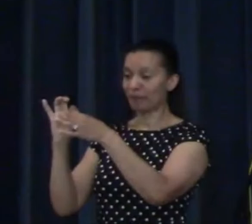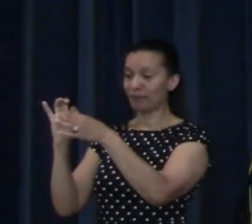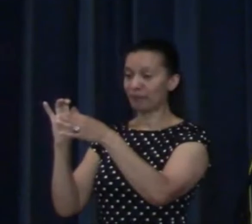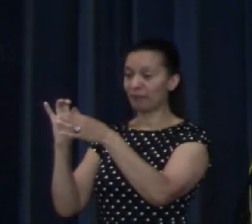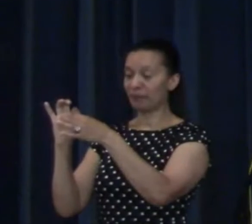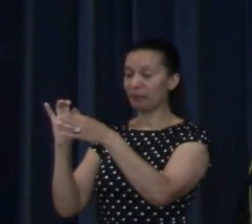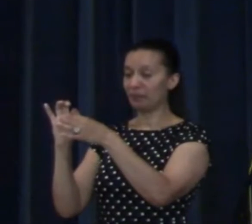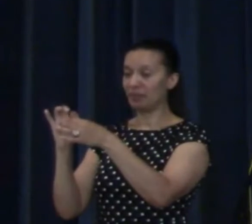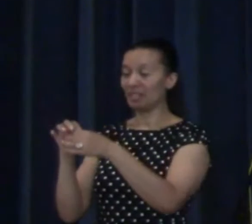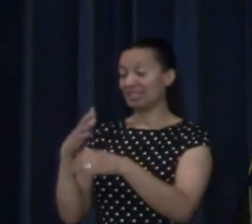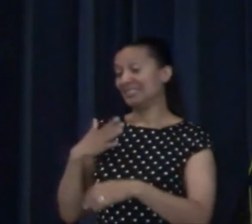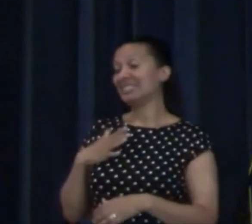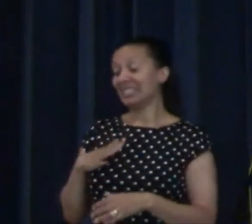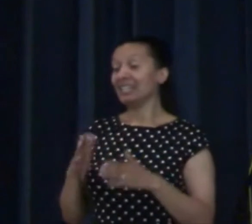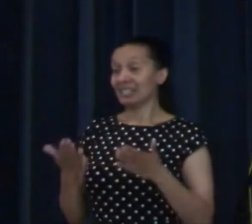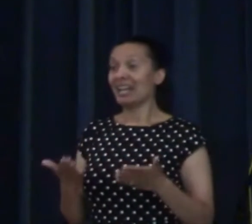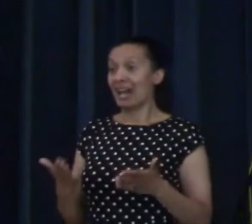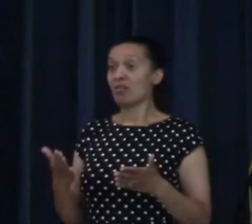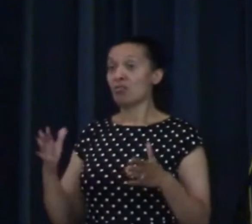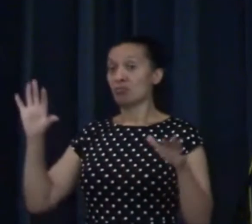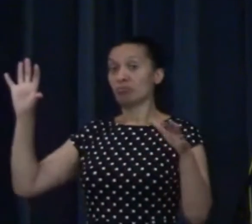and you need to do that right now?